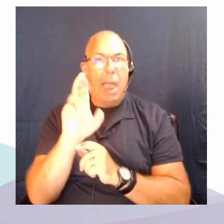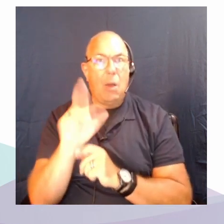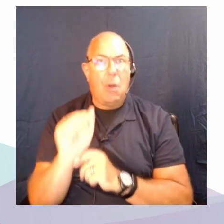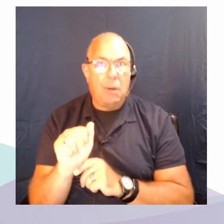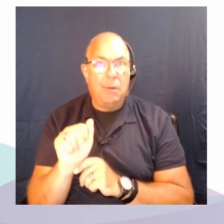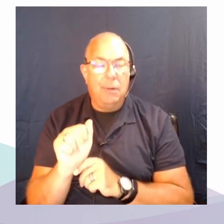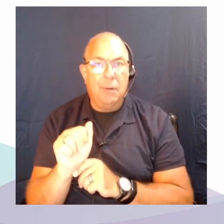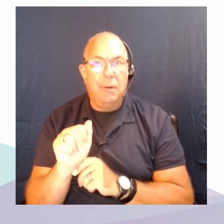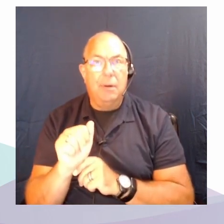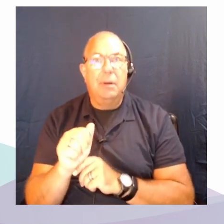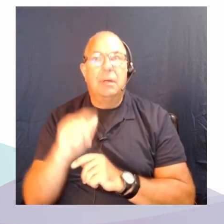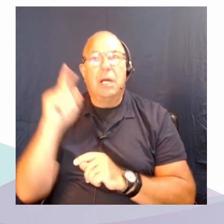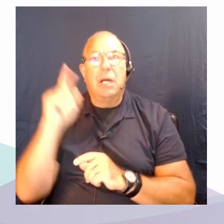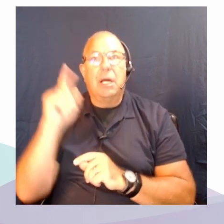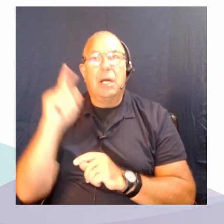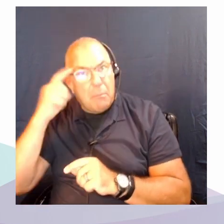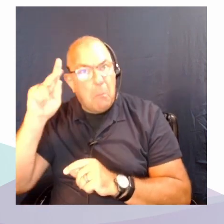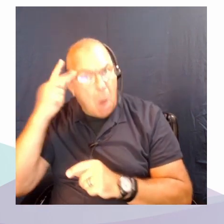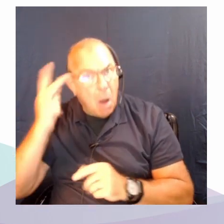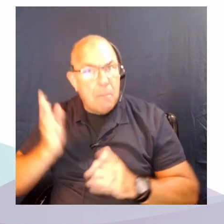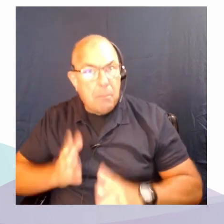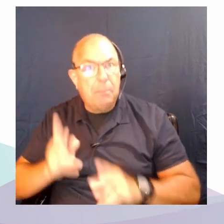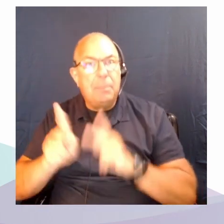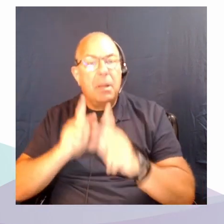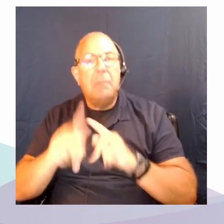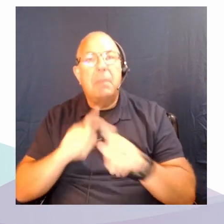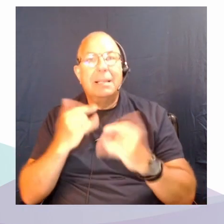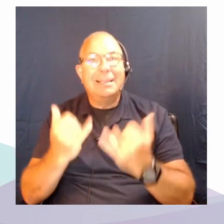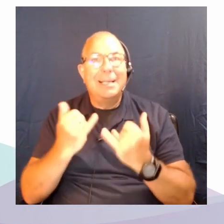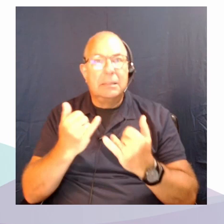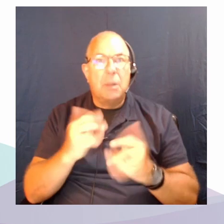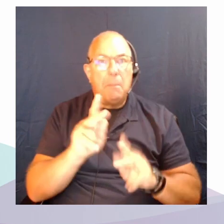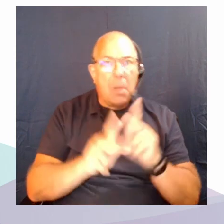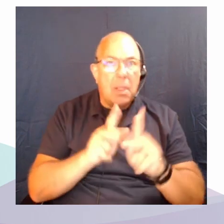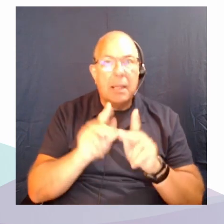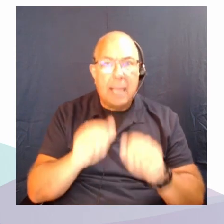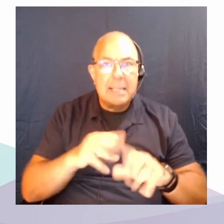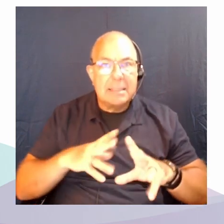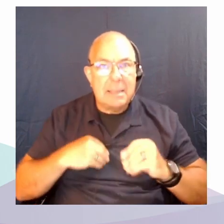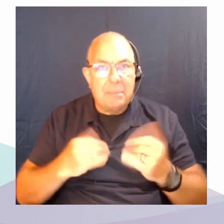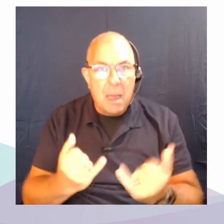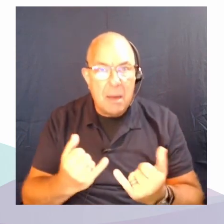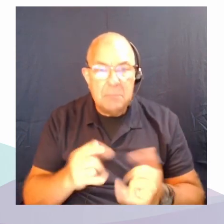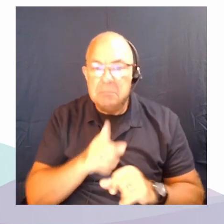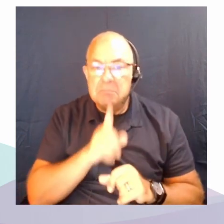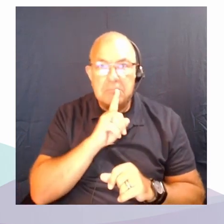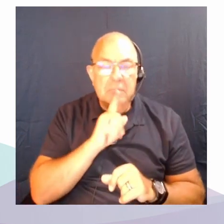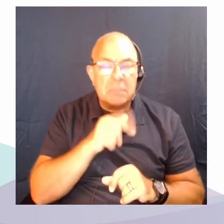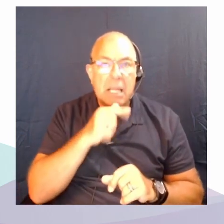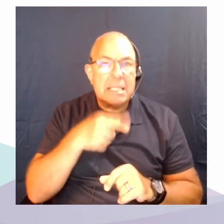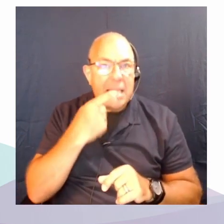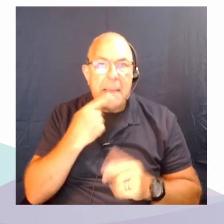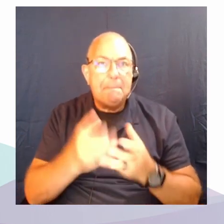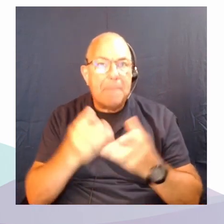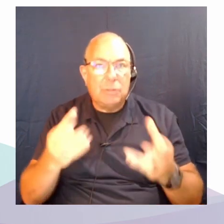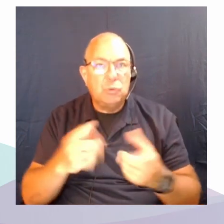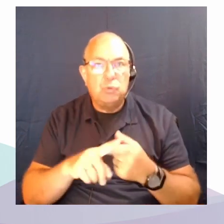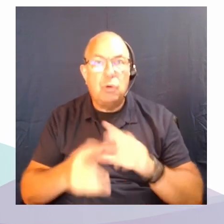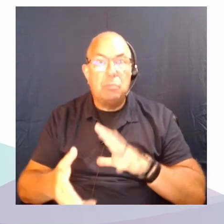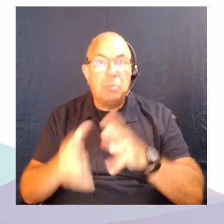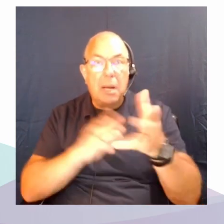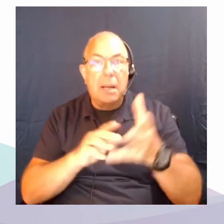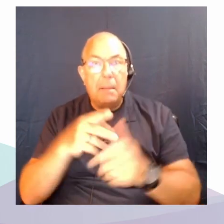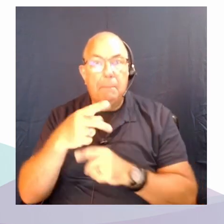politicians, but also because it's sort of what citizens can handle right now, doesn't really do too much to disrupt the petro-cultural status quo.